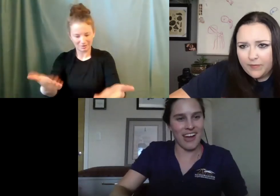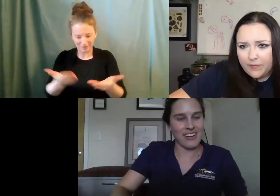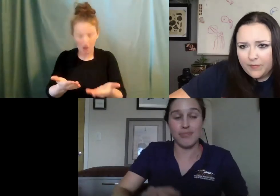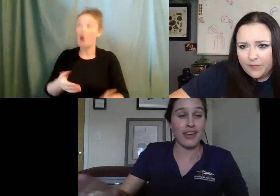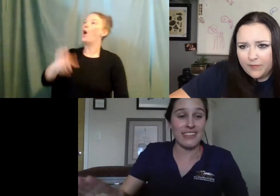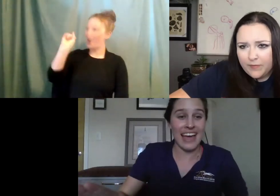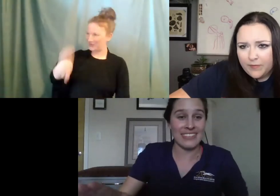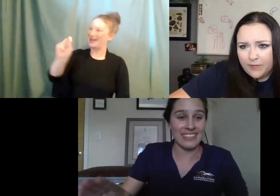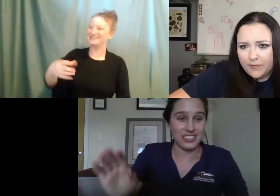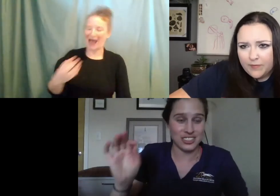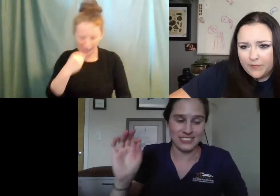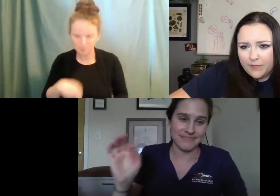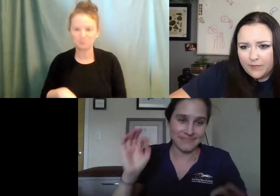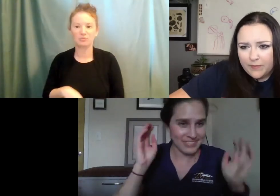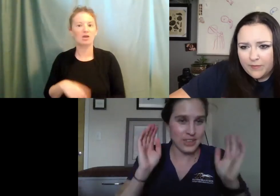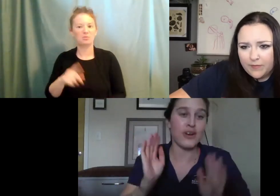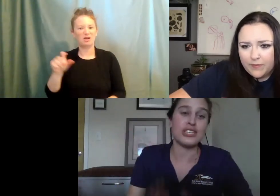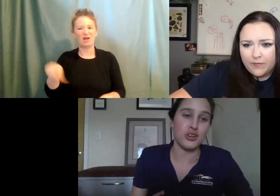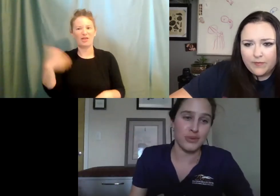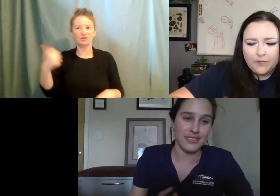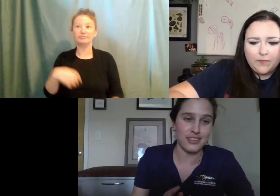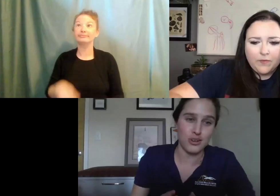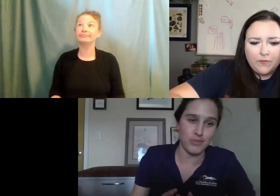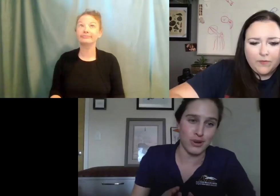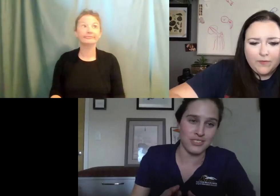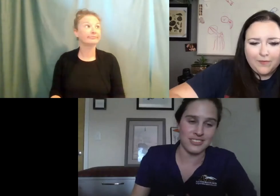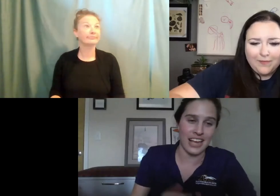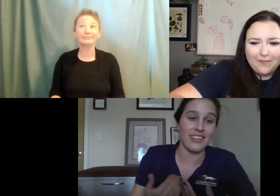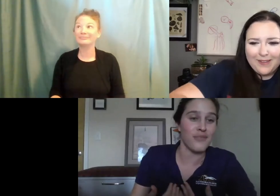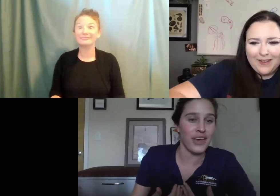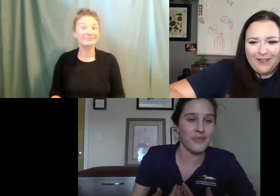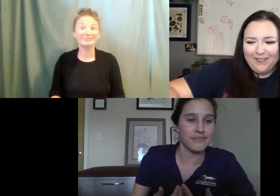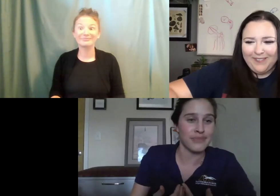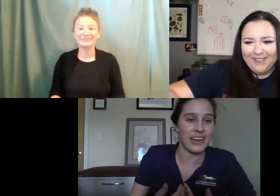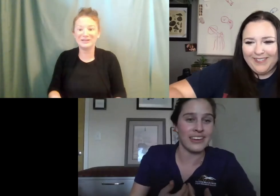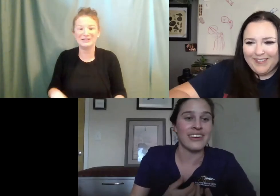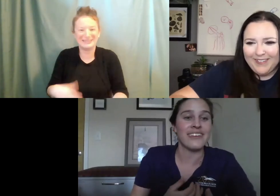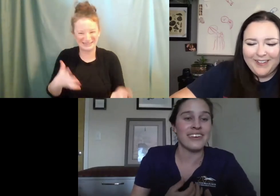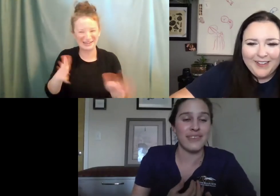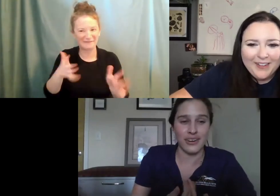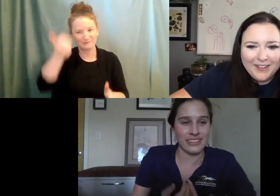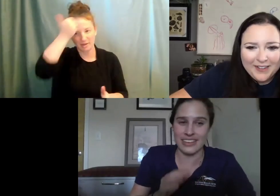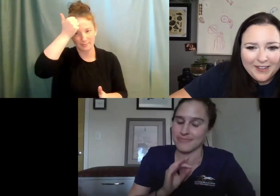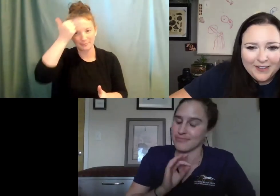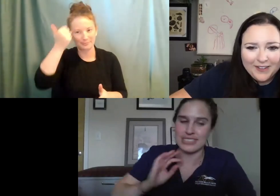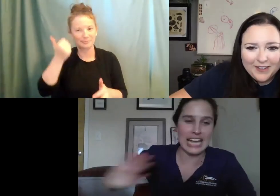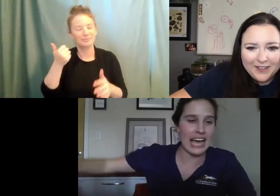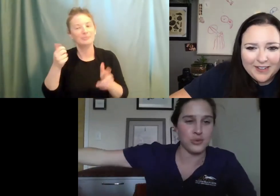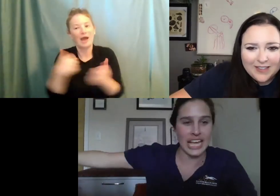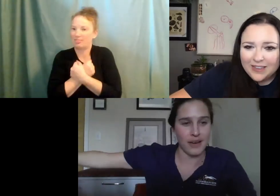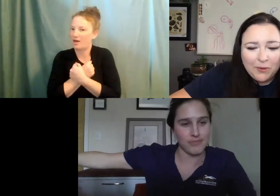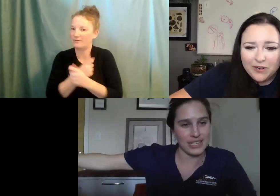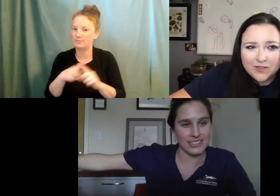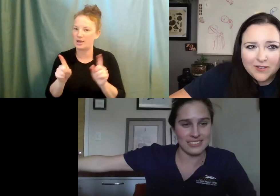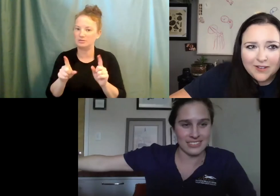that. That's fine. But other than that, they're just, they're very derpy, the derpy birds. I love them, but they're like, stay